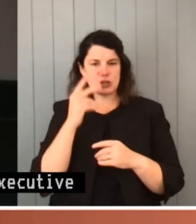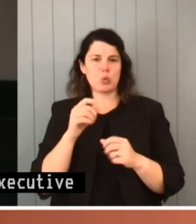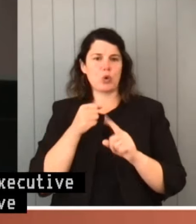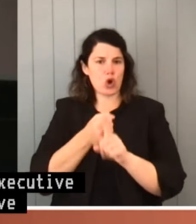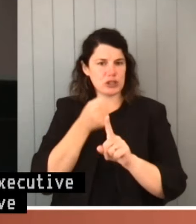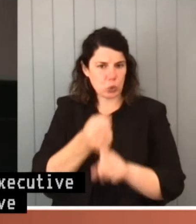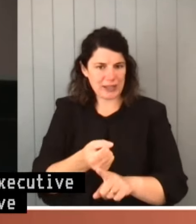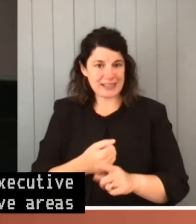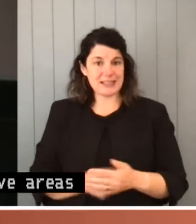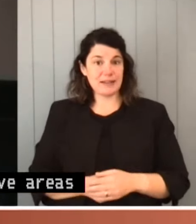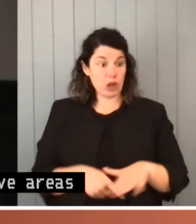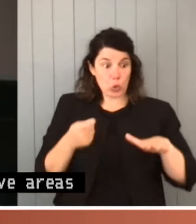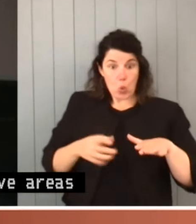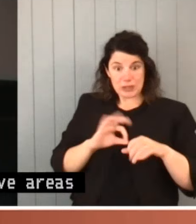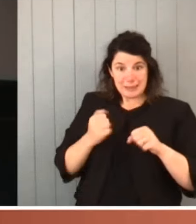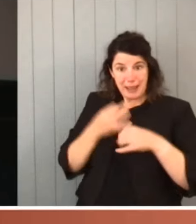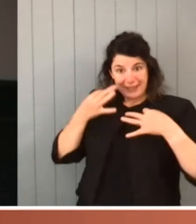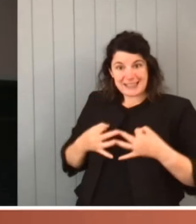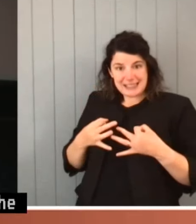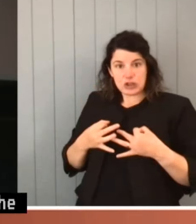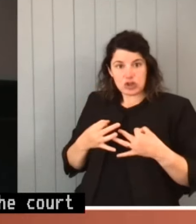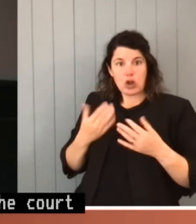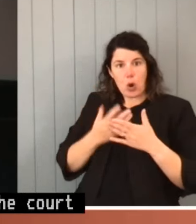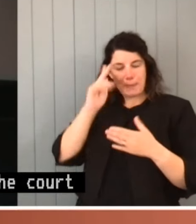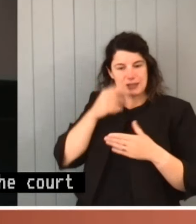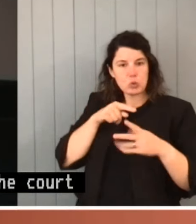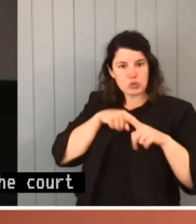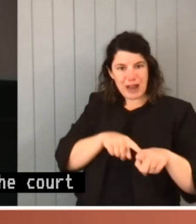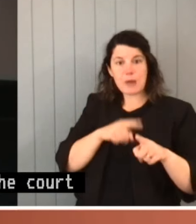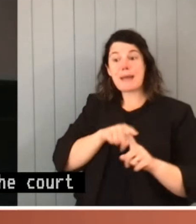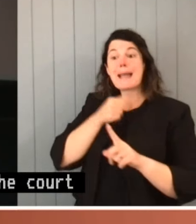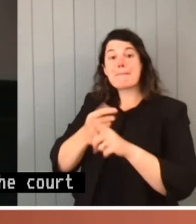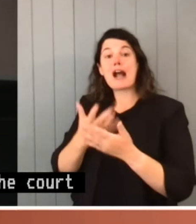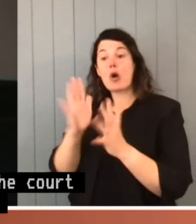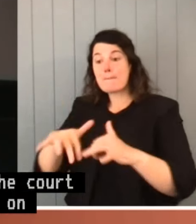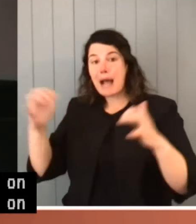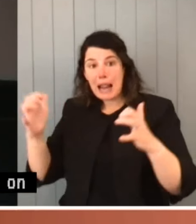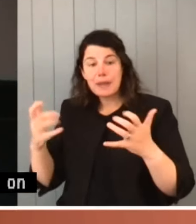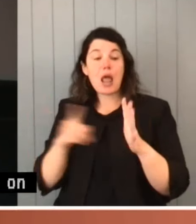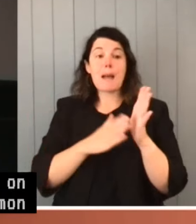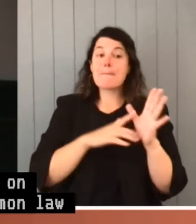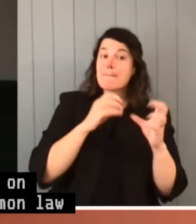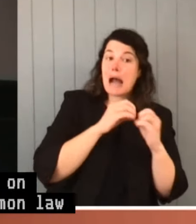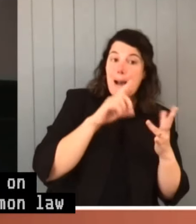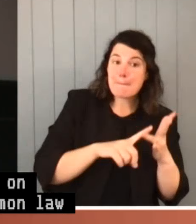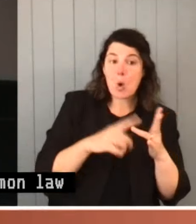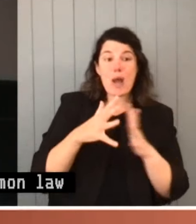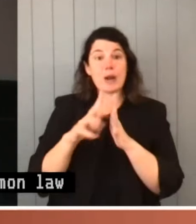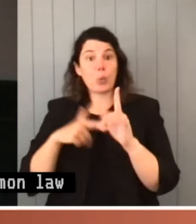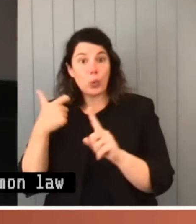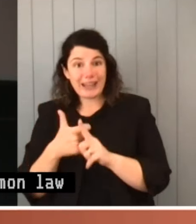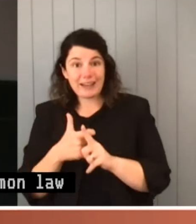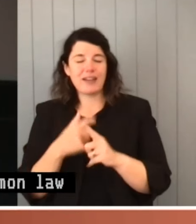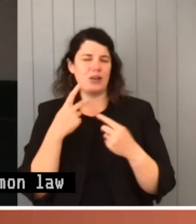court is not making the decision on political grounds. The common law decision of Mabo and the decision of Wick that followed it are two good